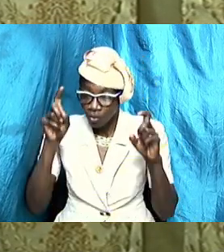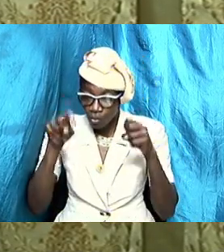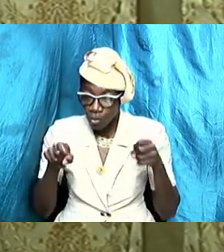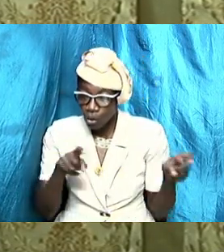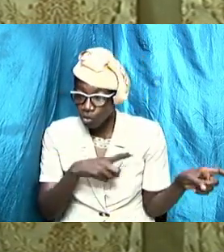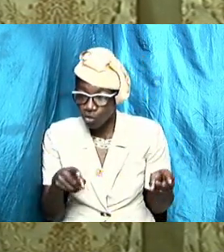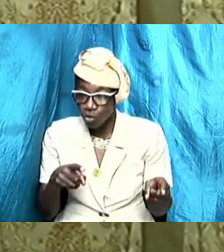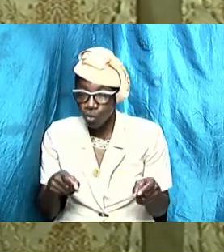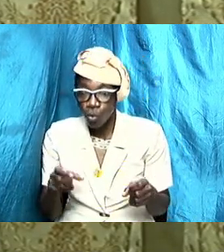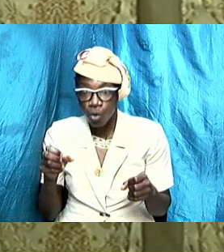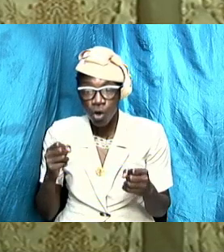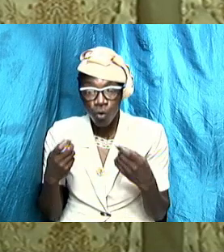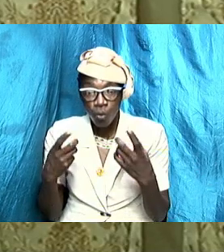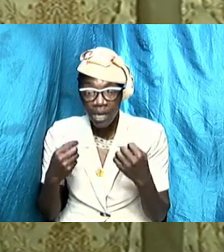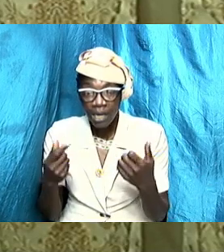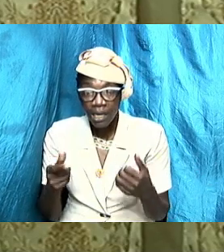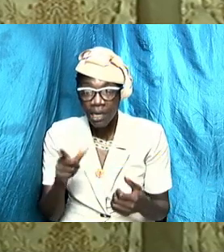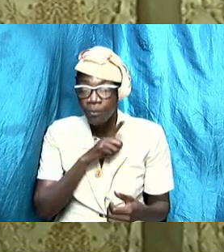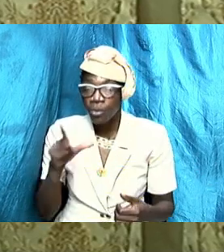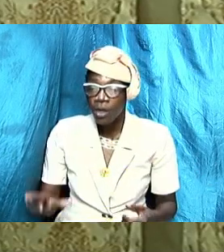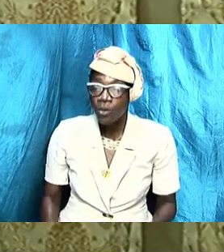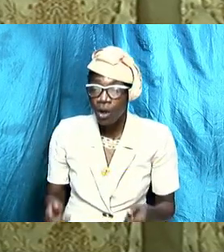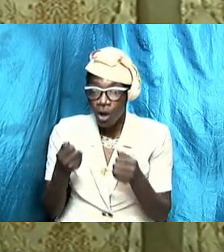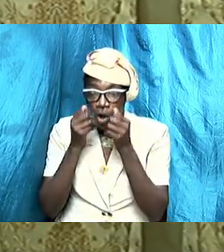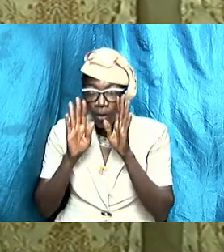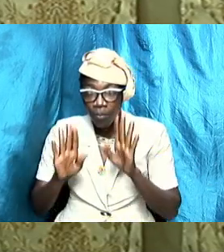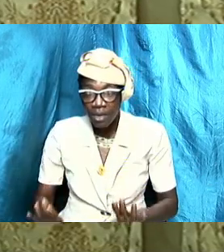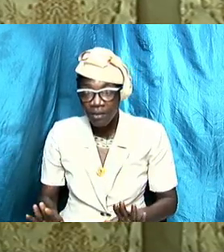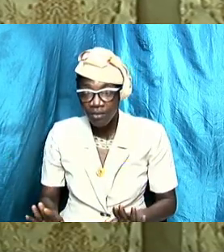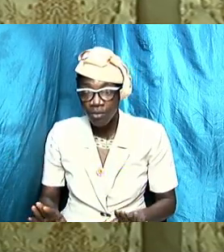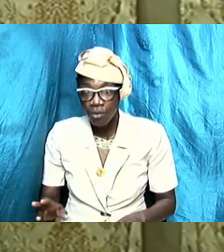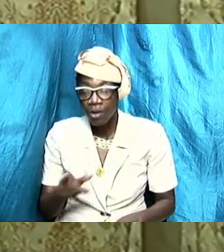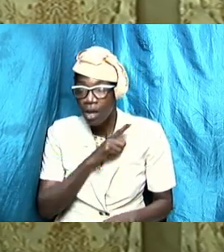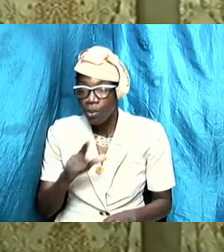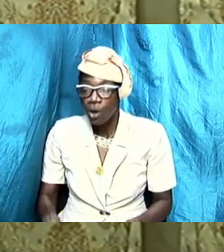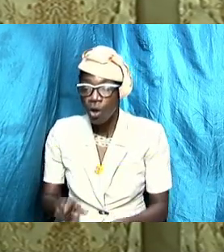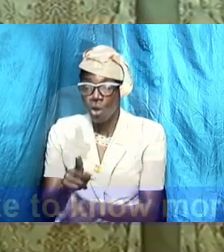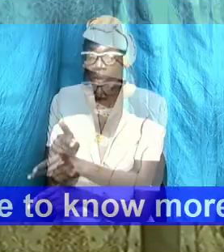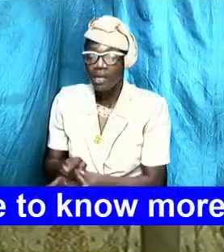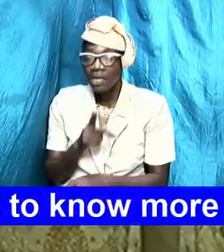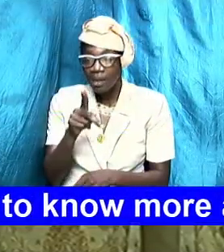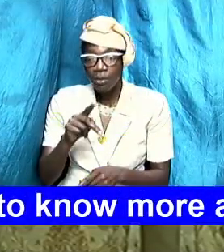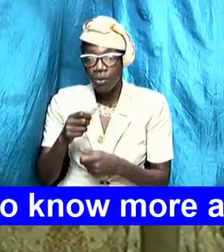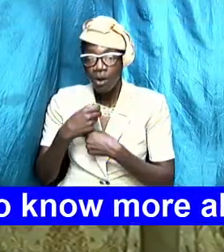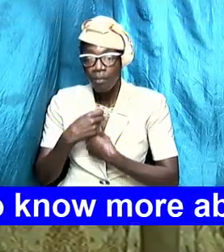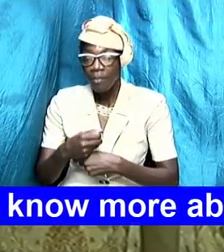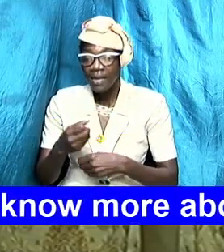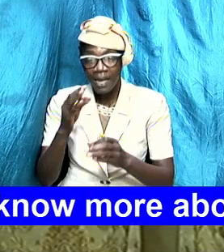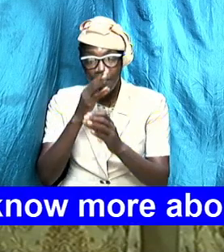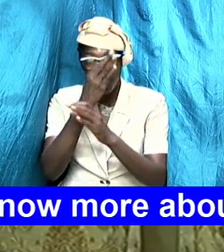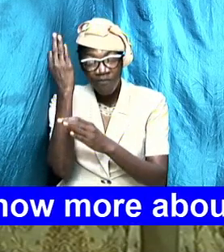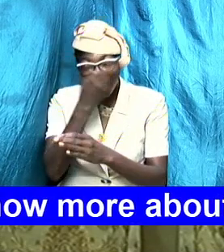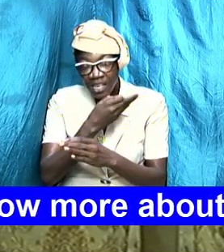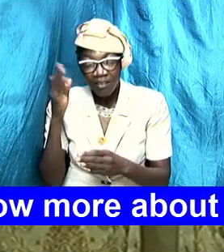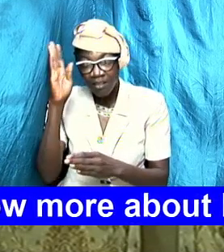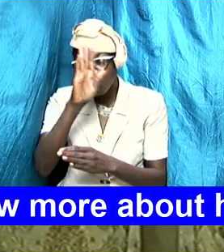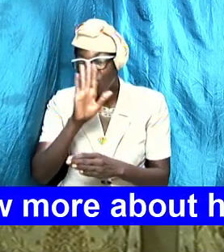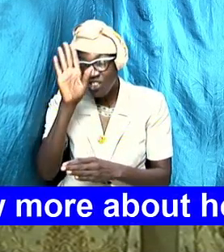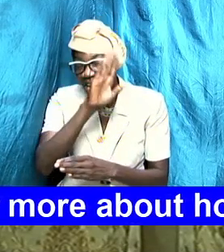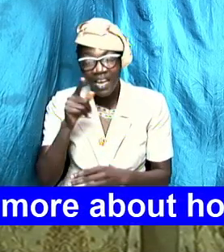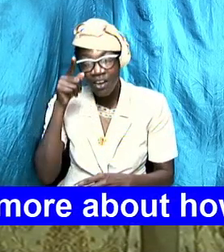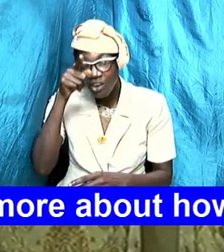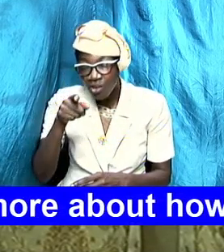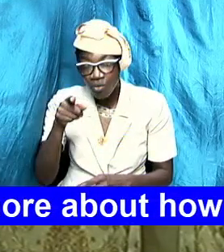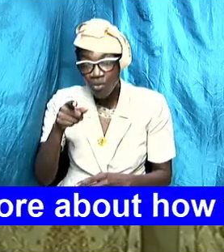the Lord bless you the Lord keep you the Lord make his face to shine upon you Father in the name of Jesus we